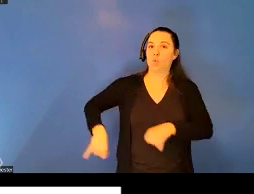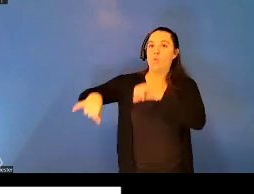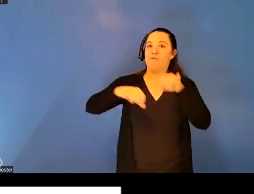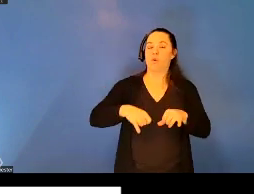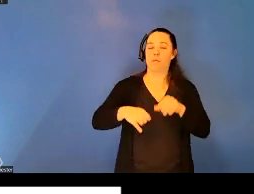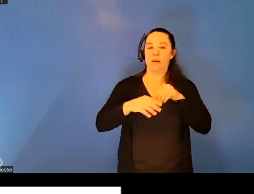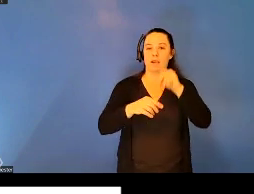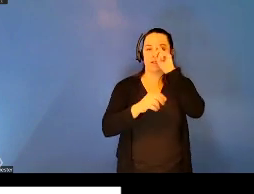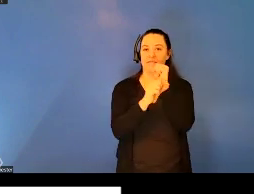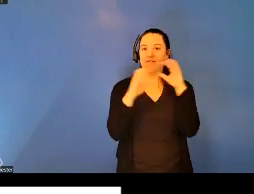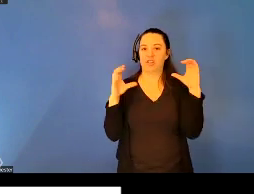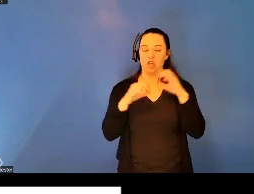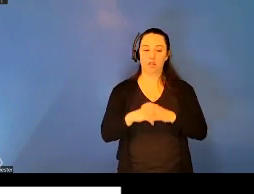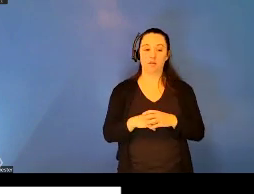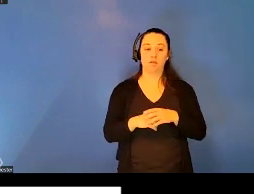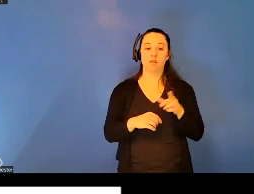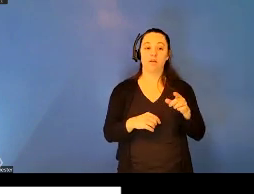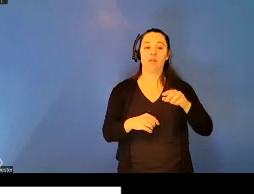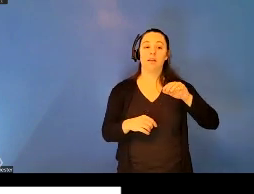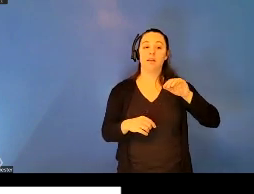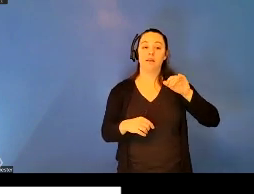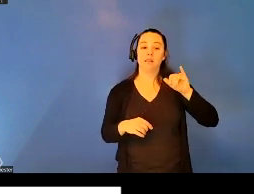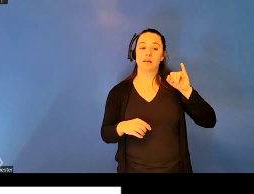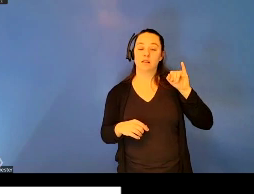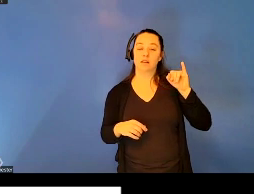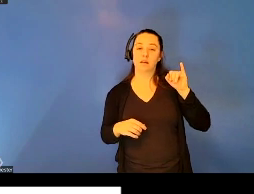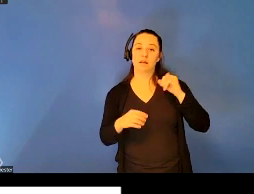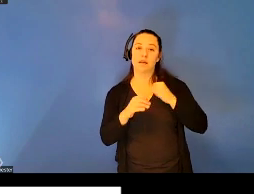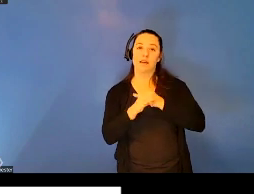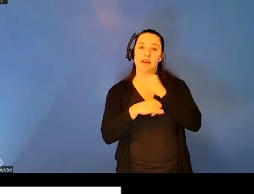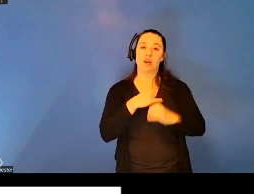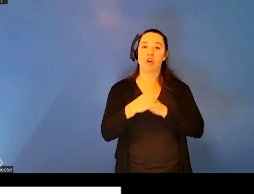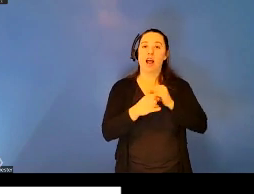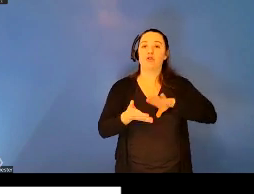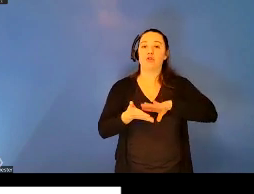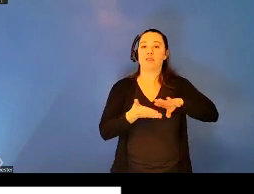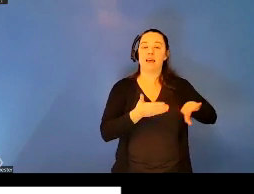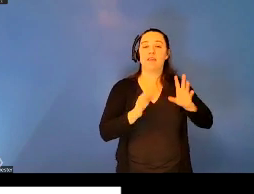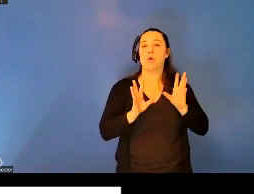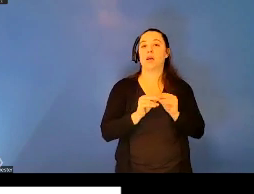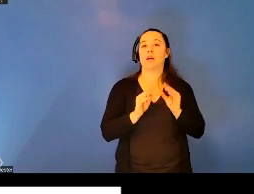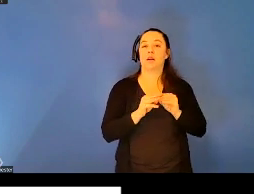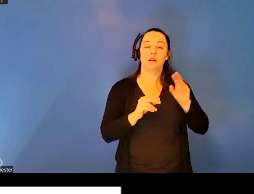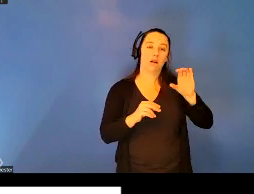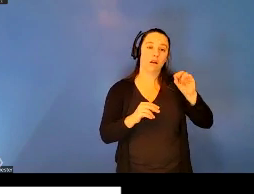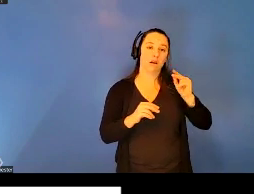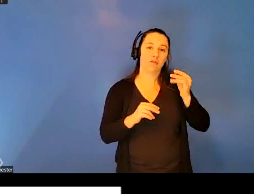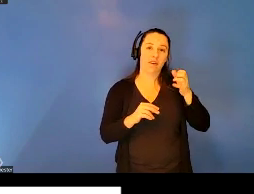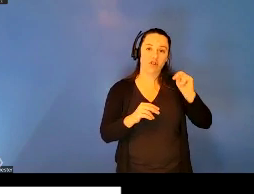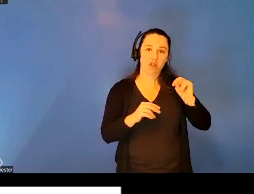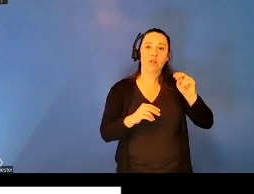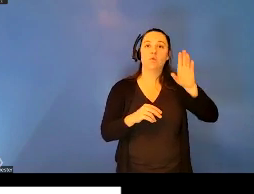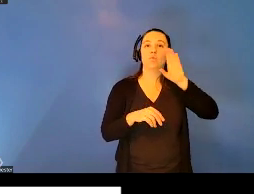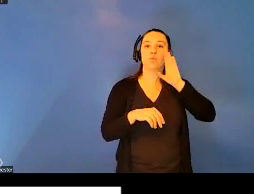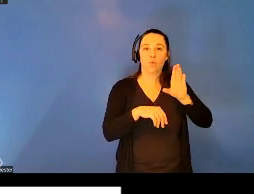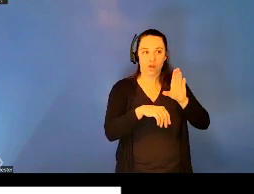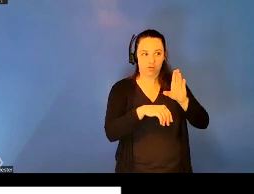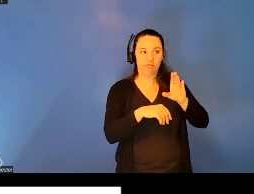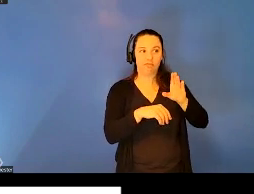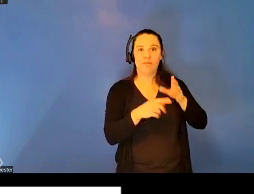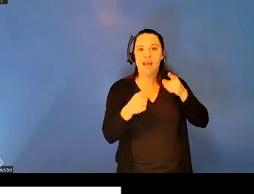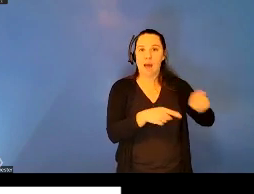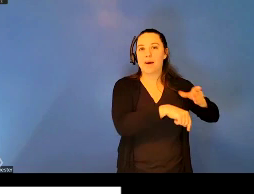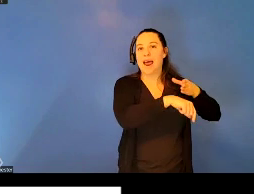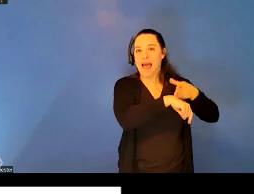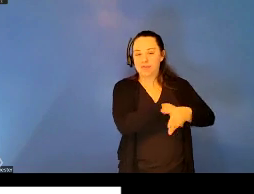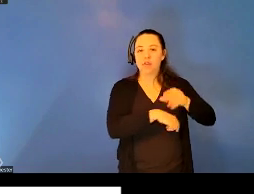The international sanitary conventions would become, after the emergence of WHO, the international